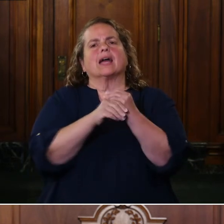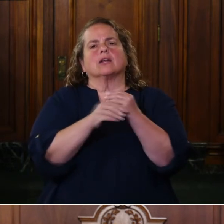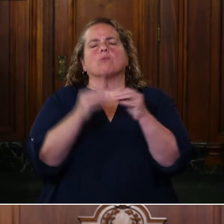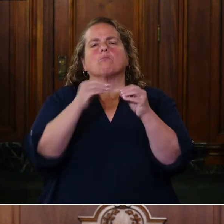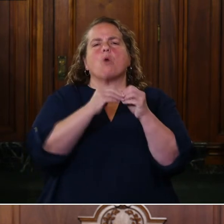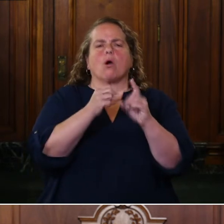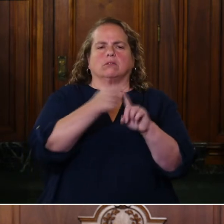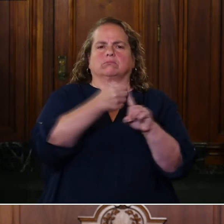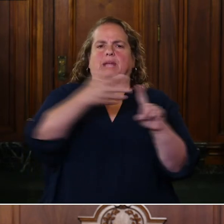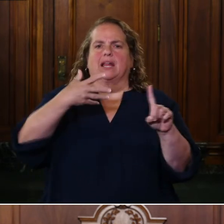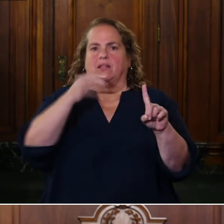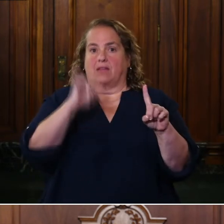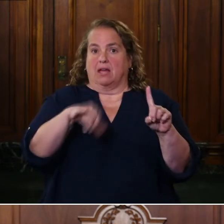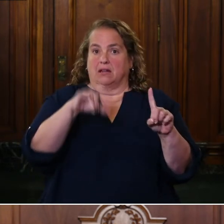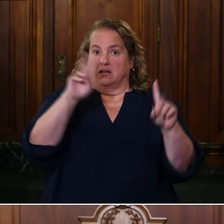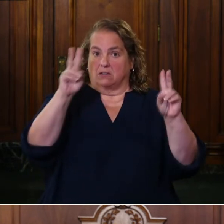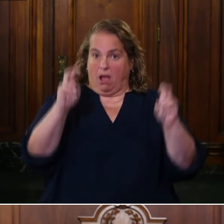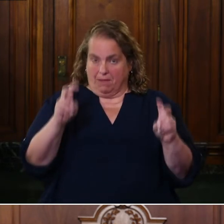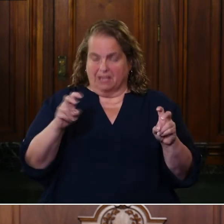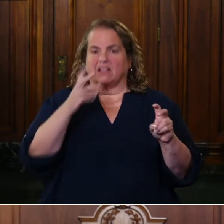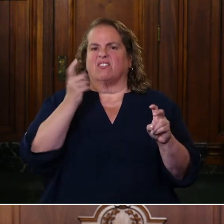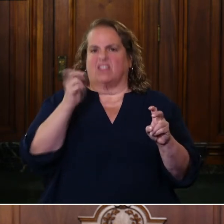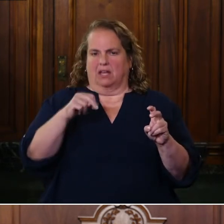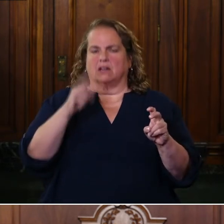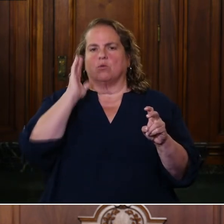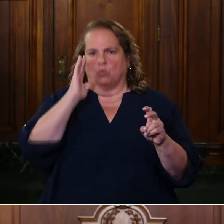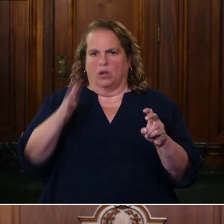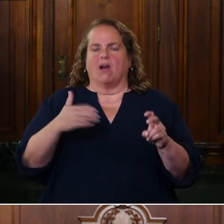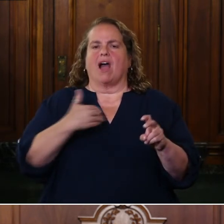this out for the remainder of our calendar year.